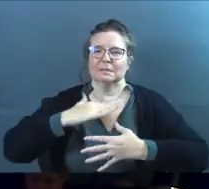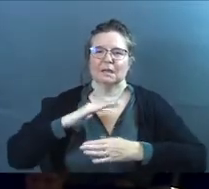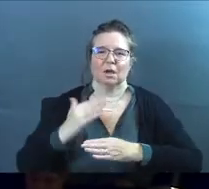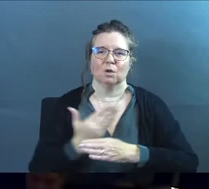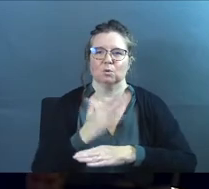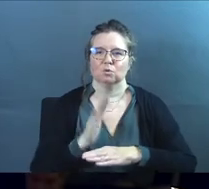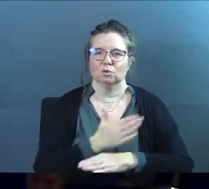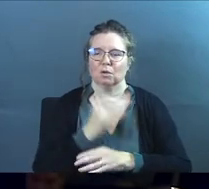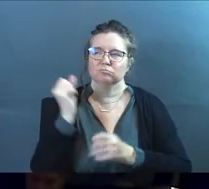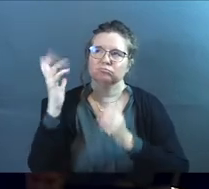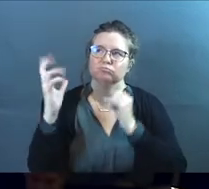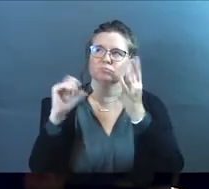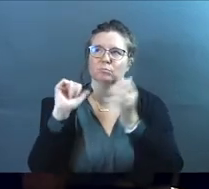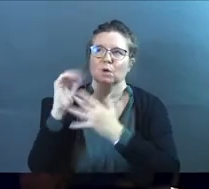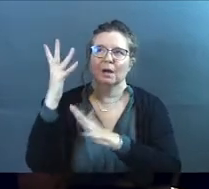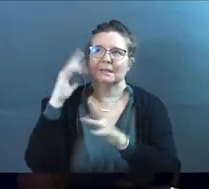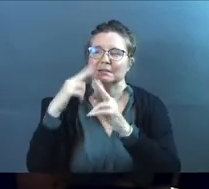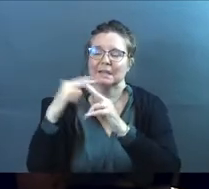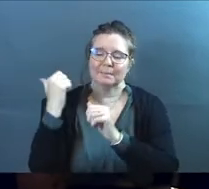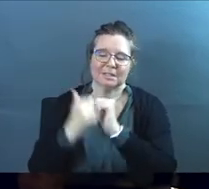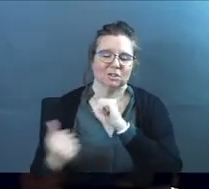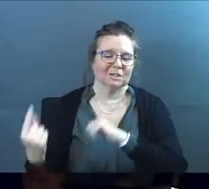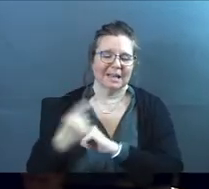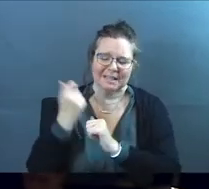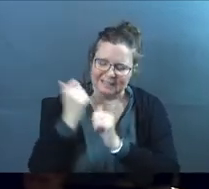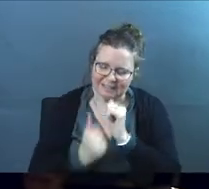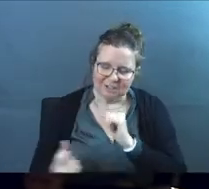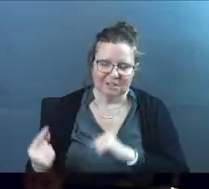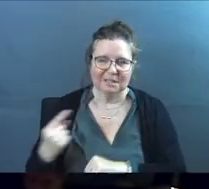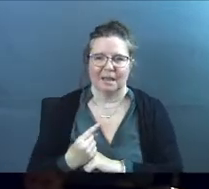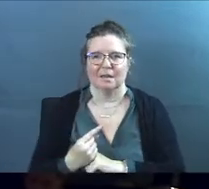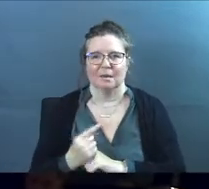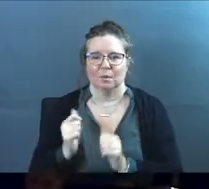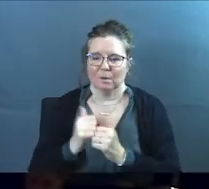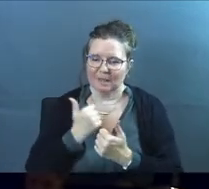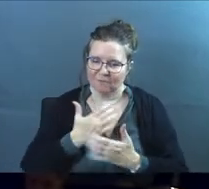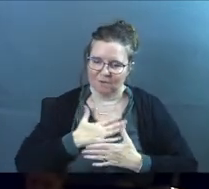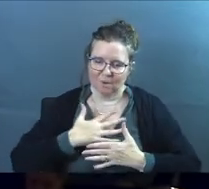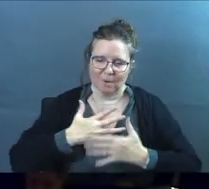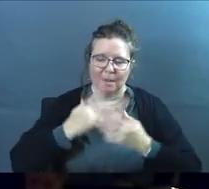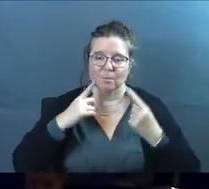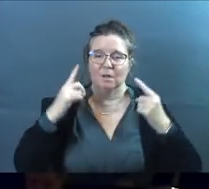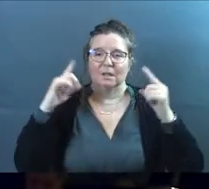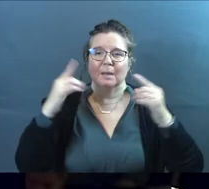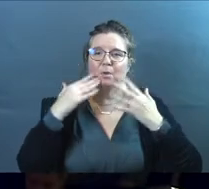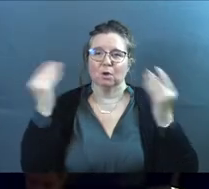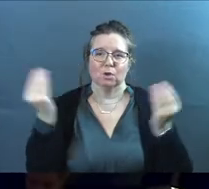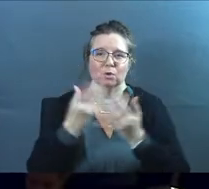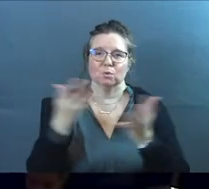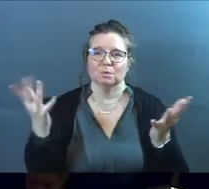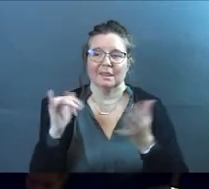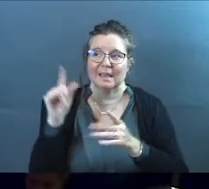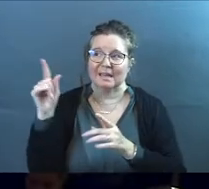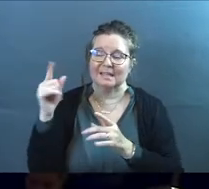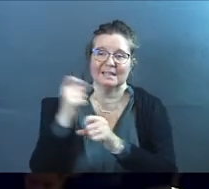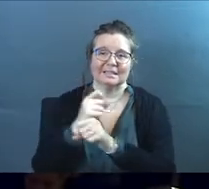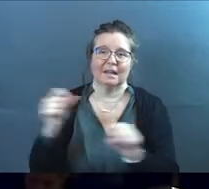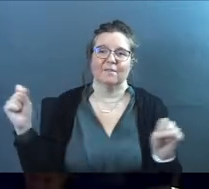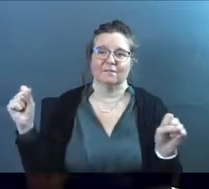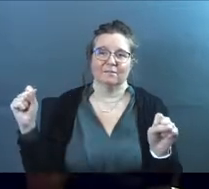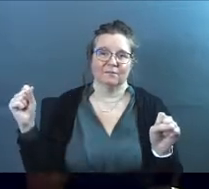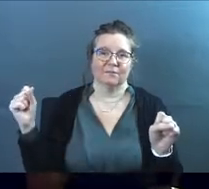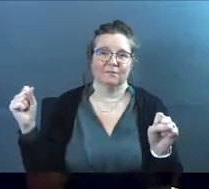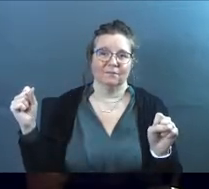sing a new song, sing to the Lord, praise his name each day, each day with every breath, proclaim the good news that he saves.